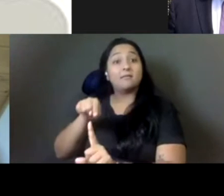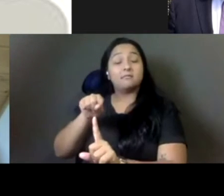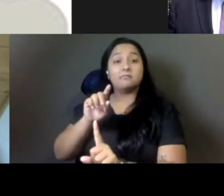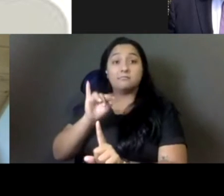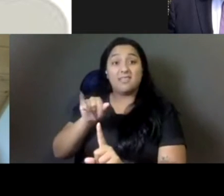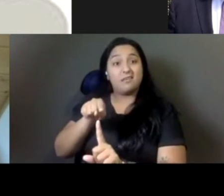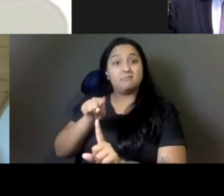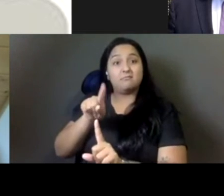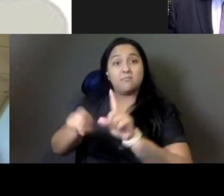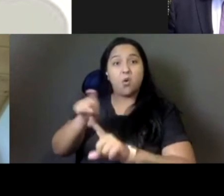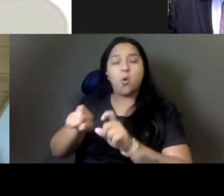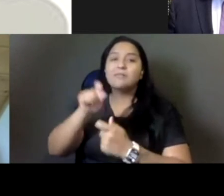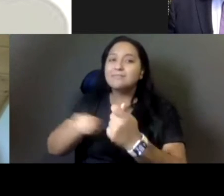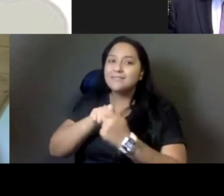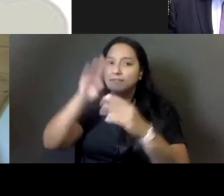spoken about the recall.